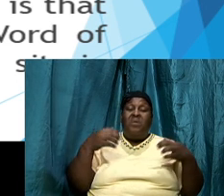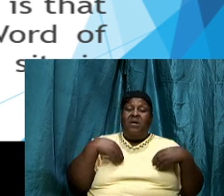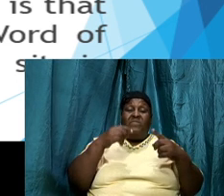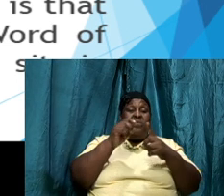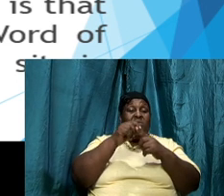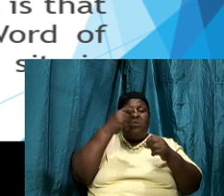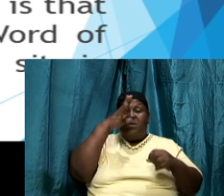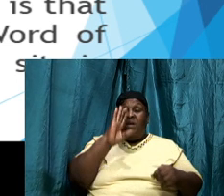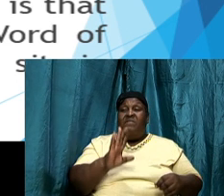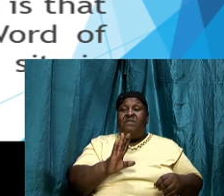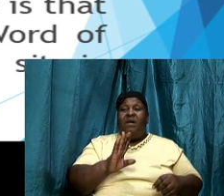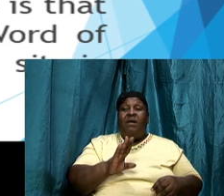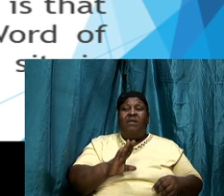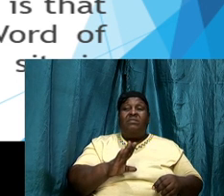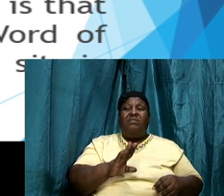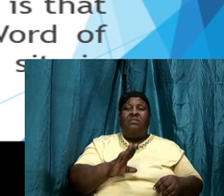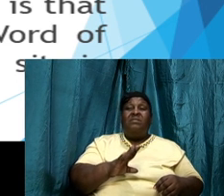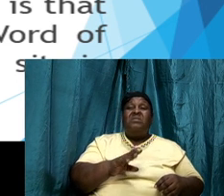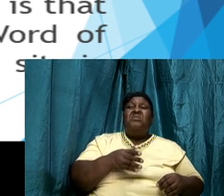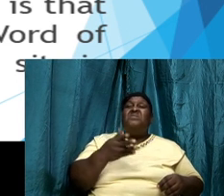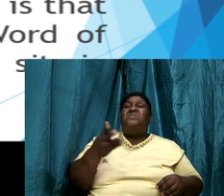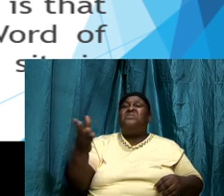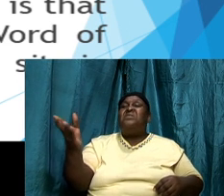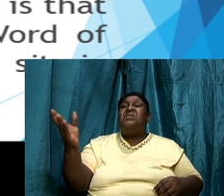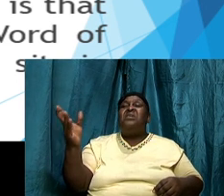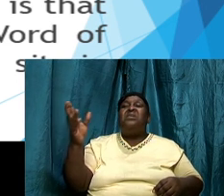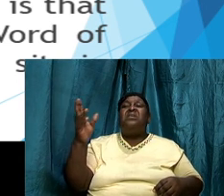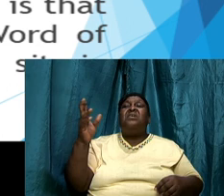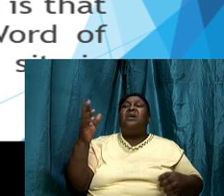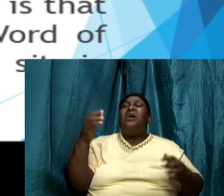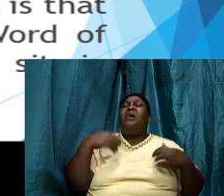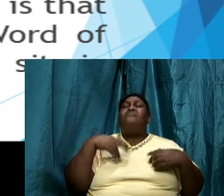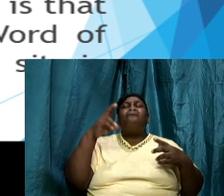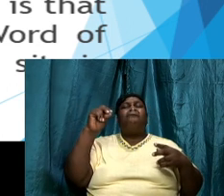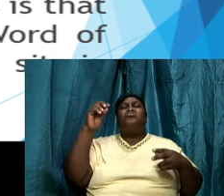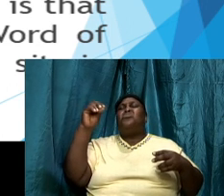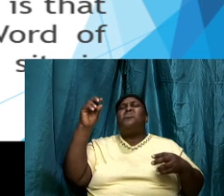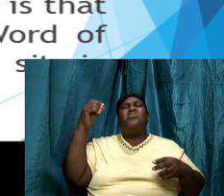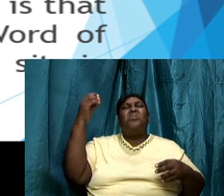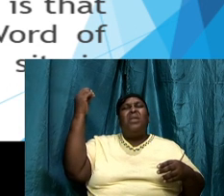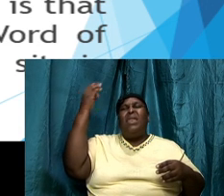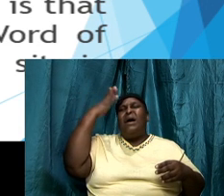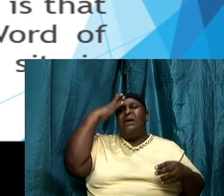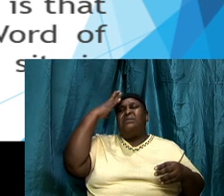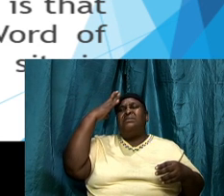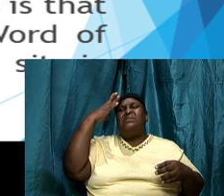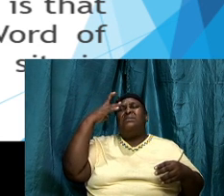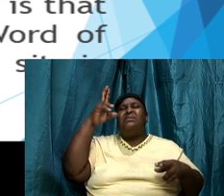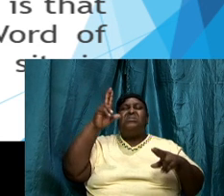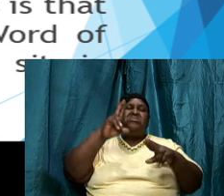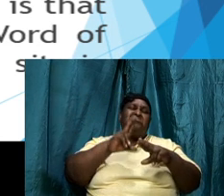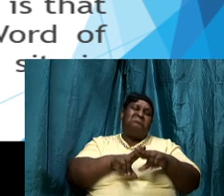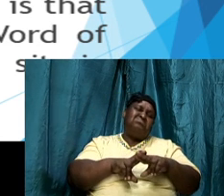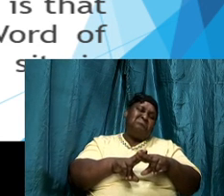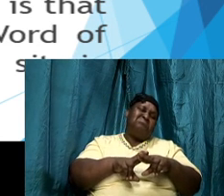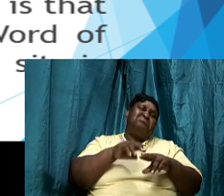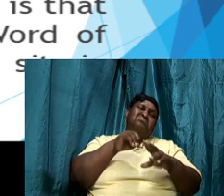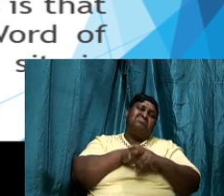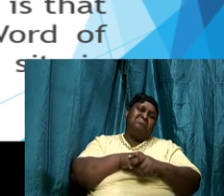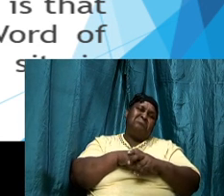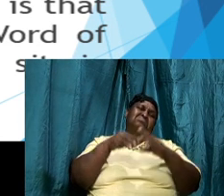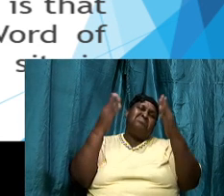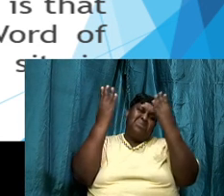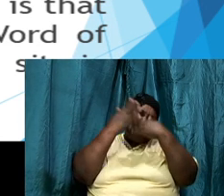of God they have no light and they sit in darkness